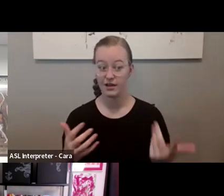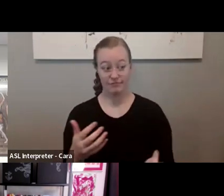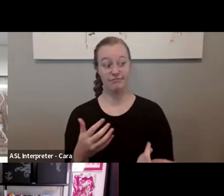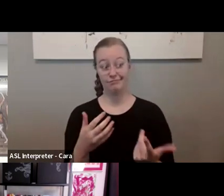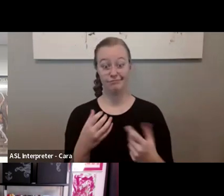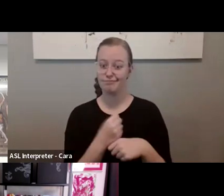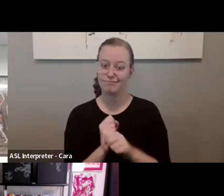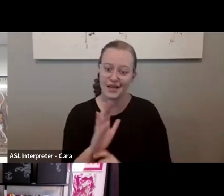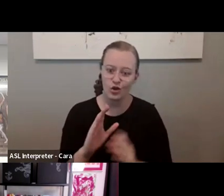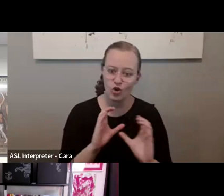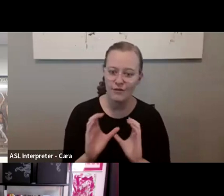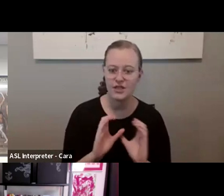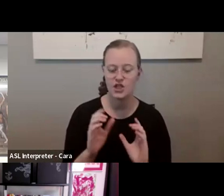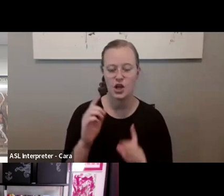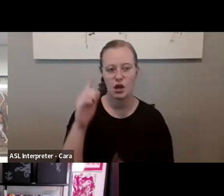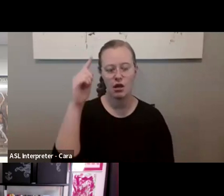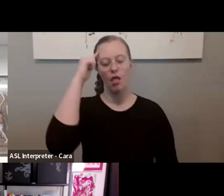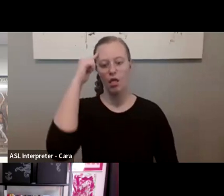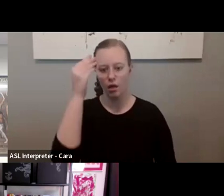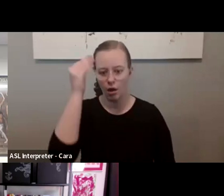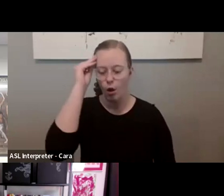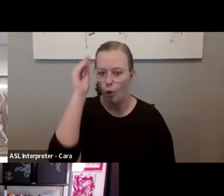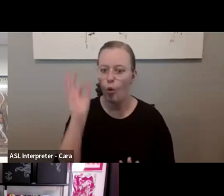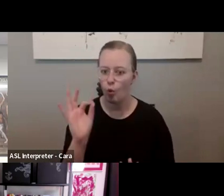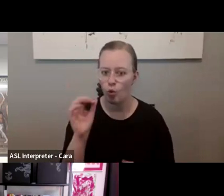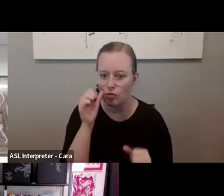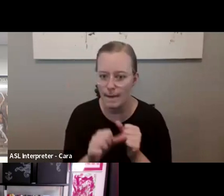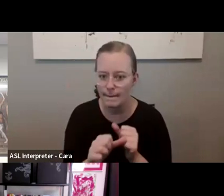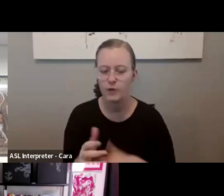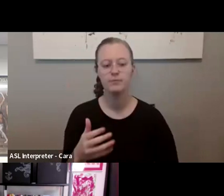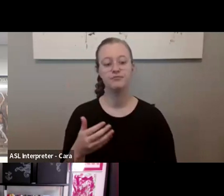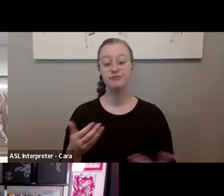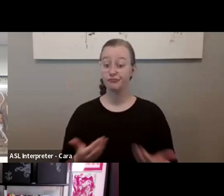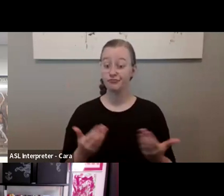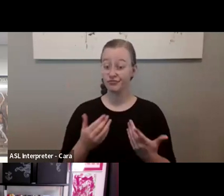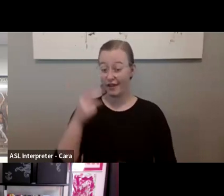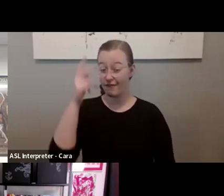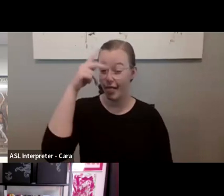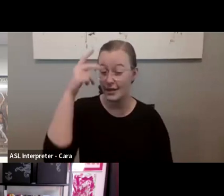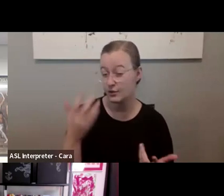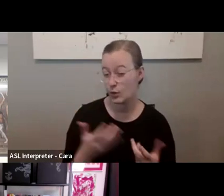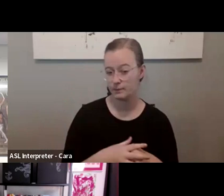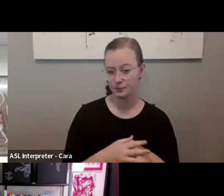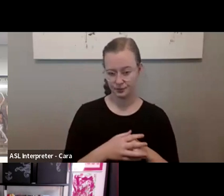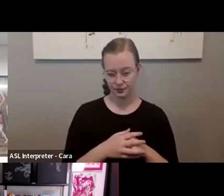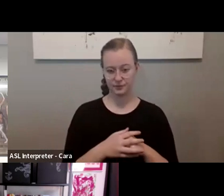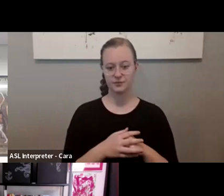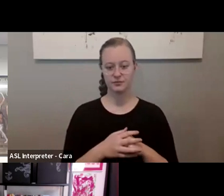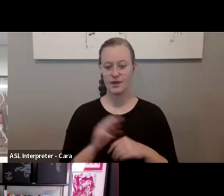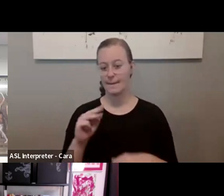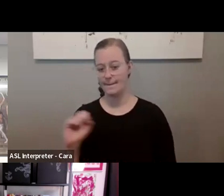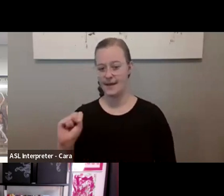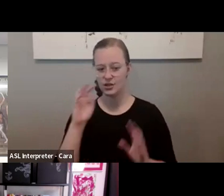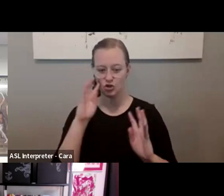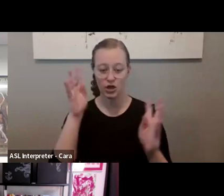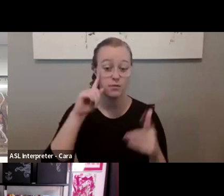your conversation stick out. So at MassCreative, our philosophy is, is that when we have these, when we're working to set up a round